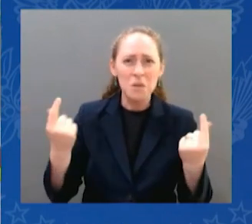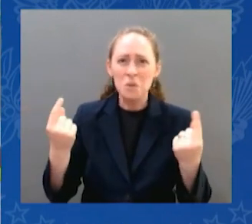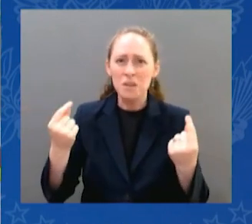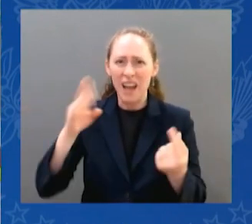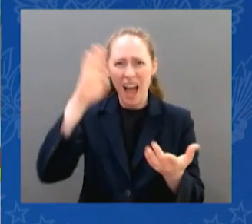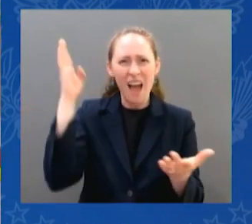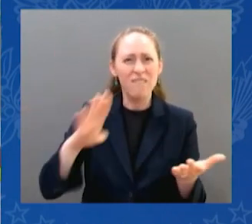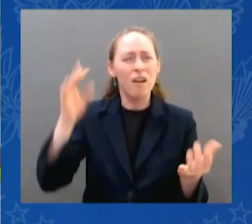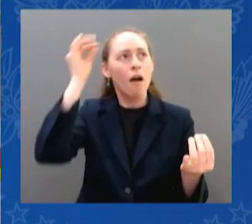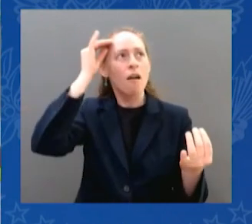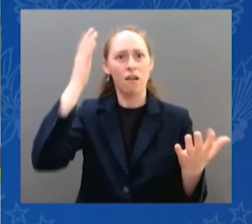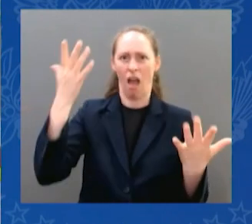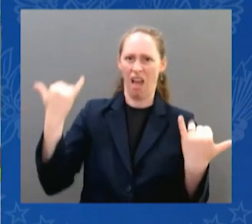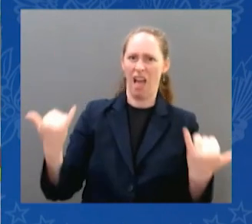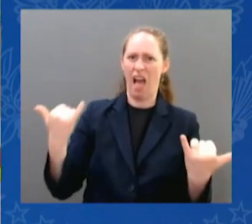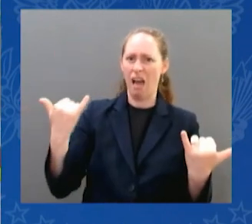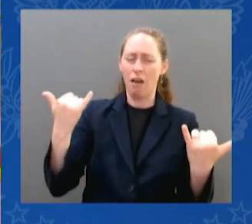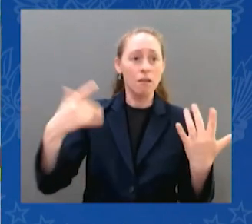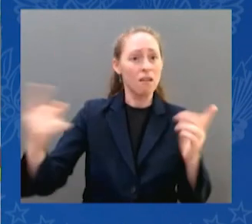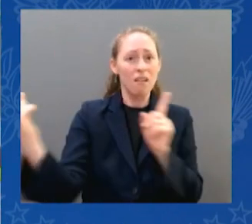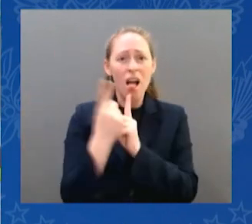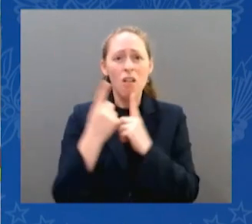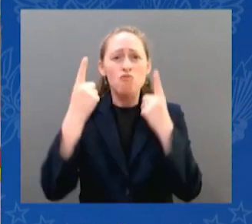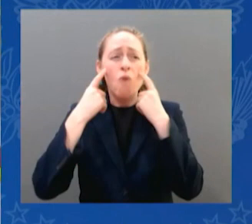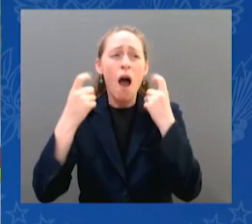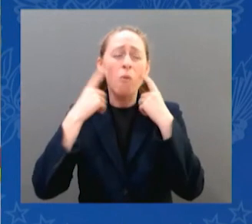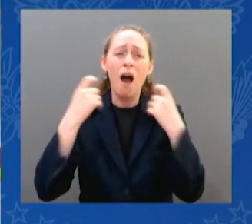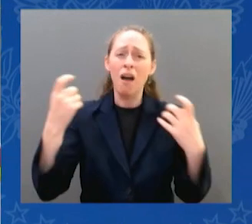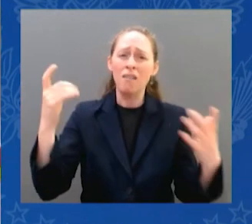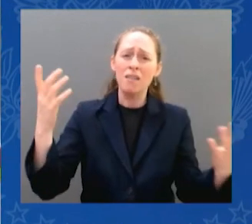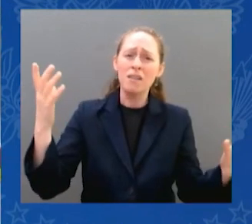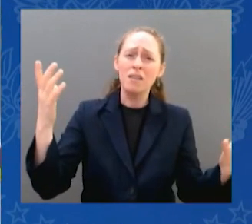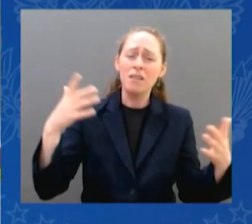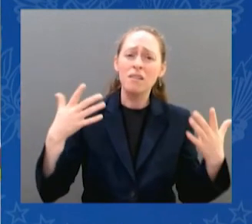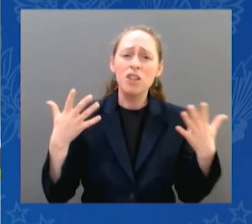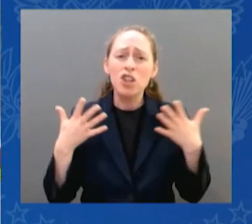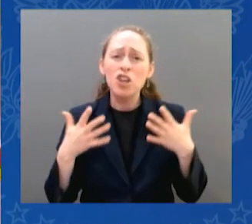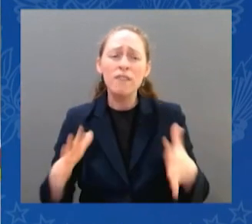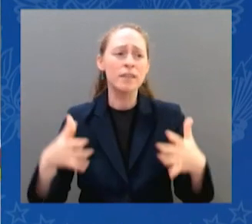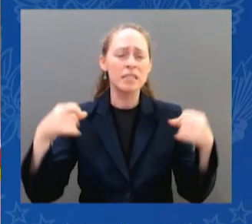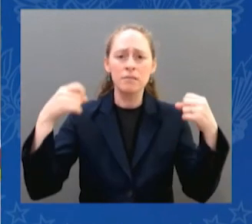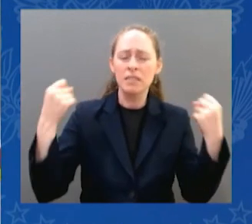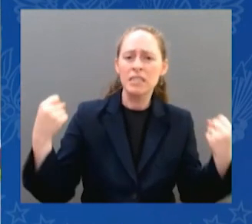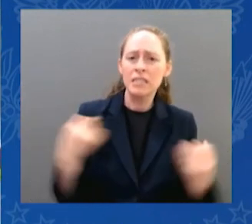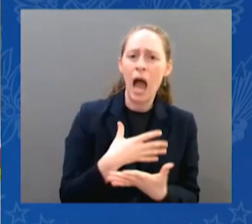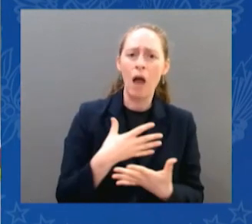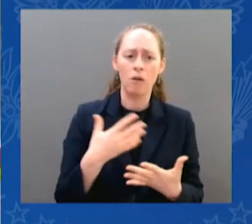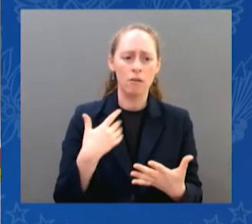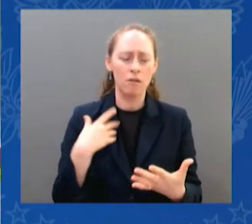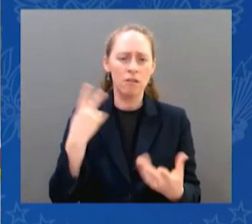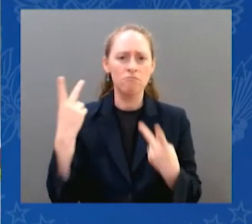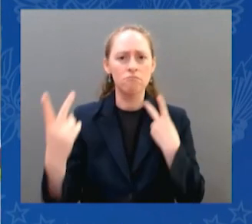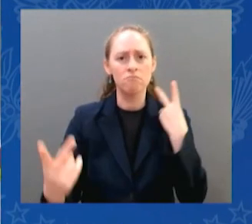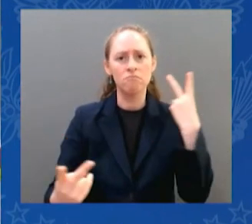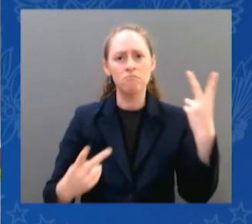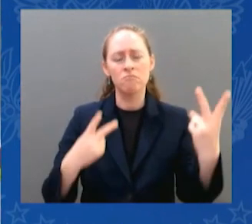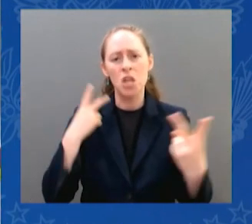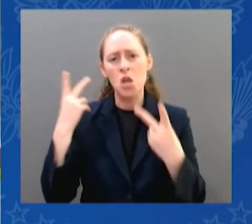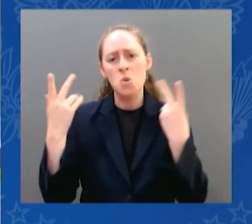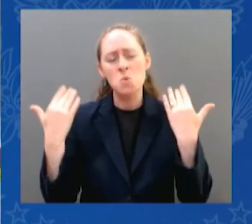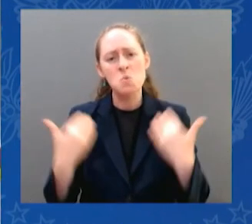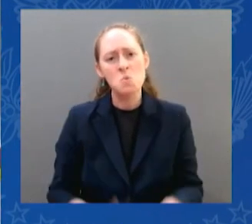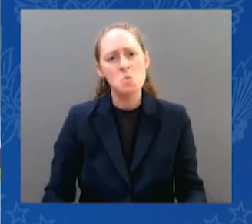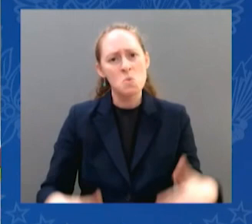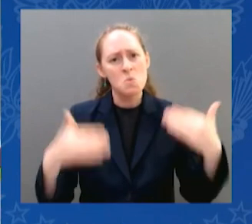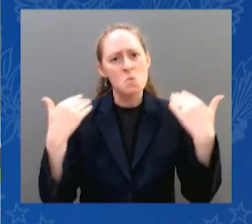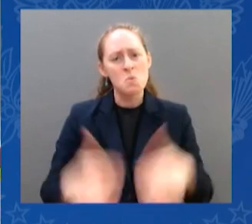in the state of New York, this came the day after the Supreme Court also told us that we did not have the right to protect our citizens